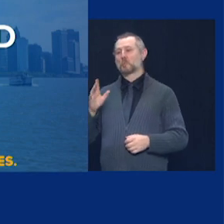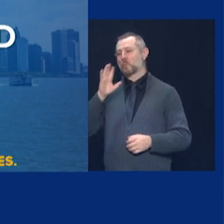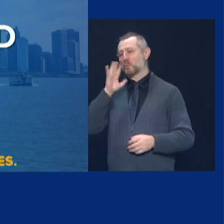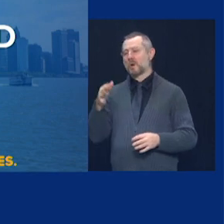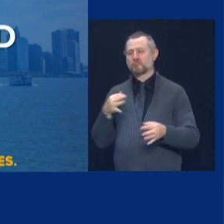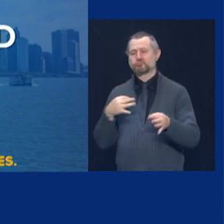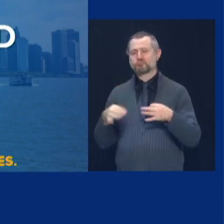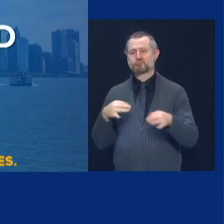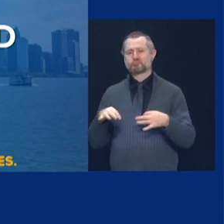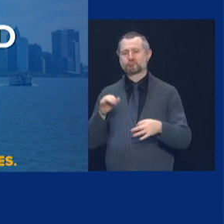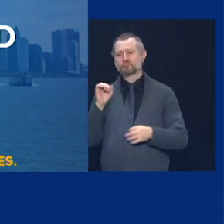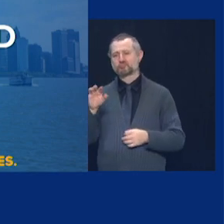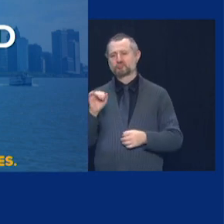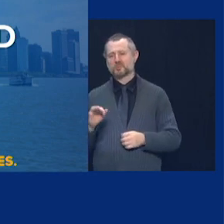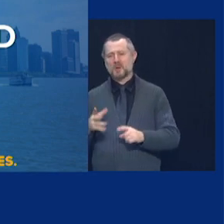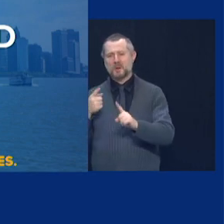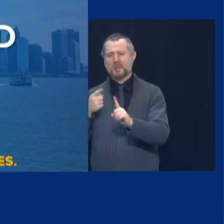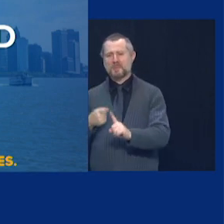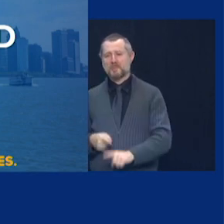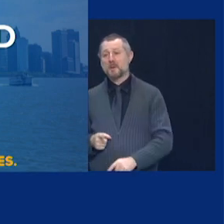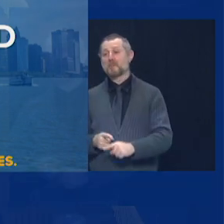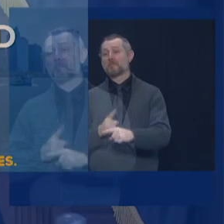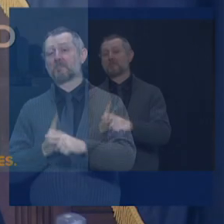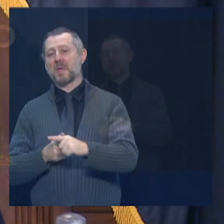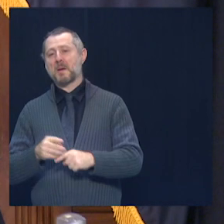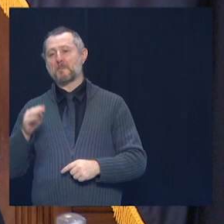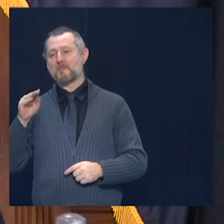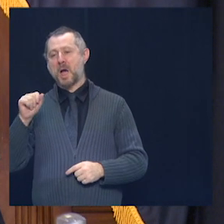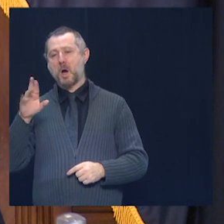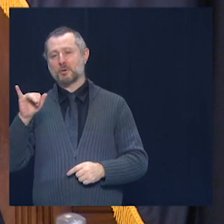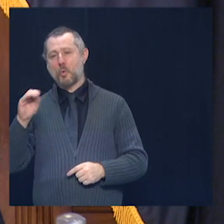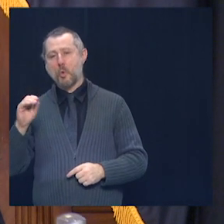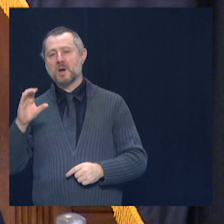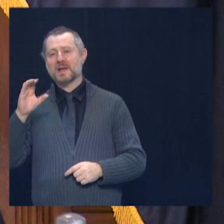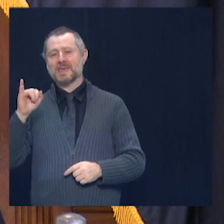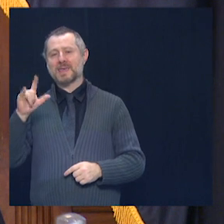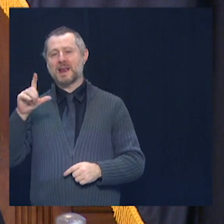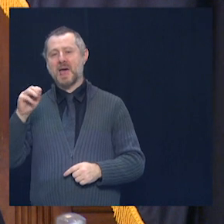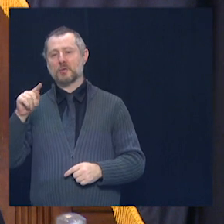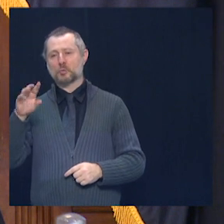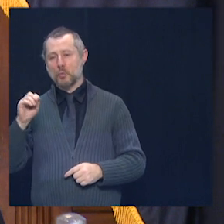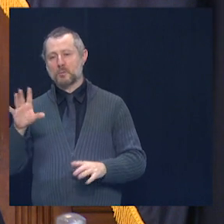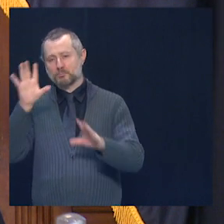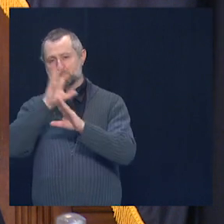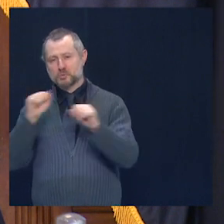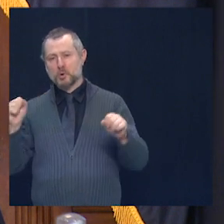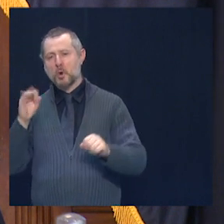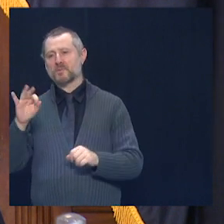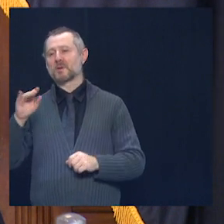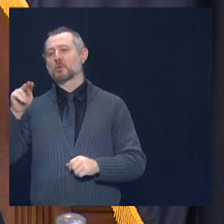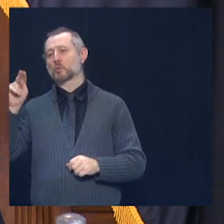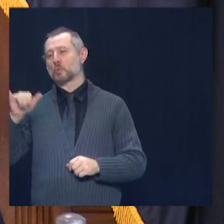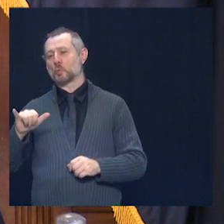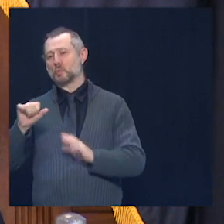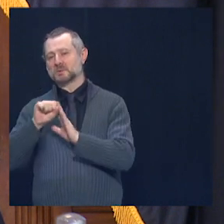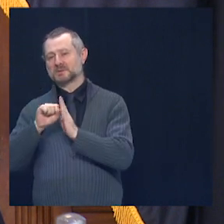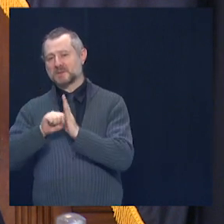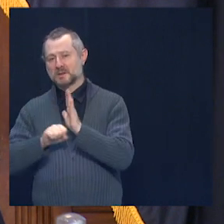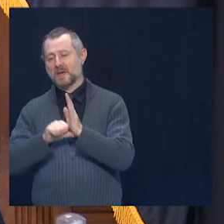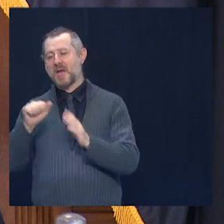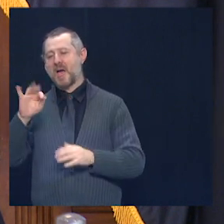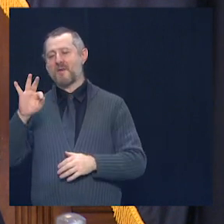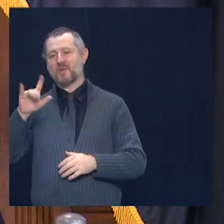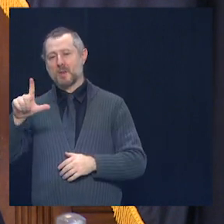with us today. We're also joined by Mario Salento, who is the president of the AFL-CIO. Obviously, this has dramatic effect